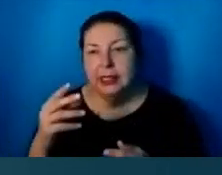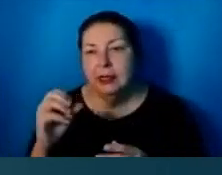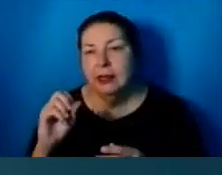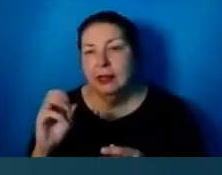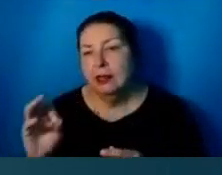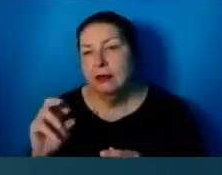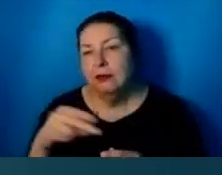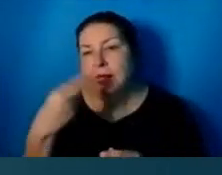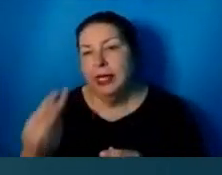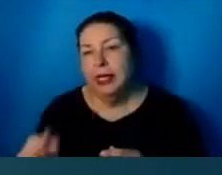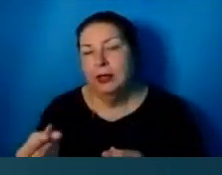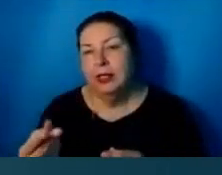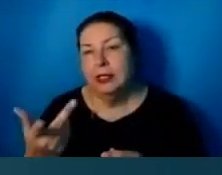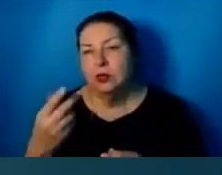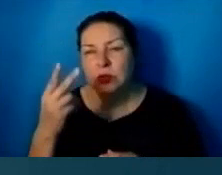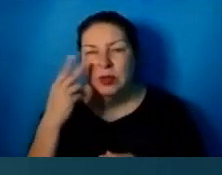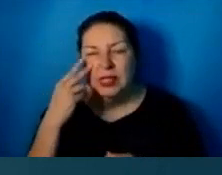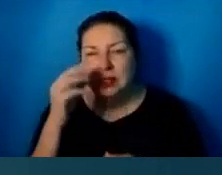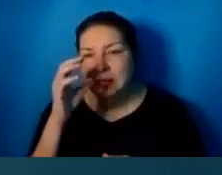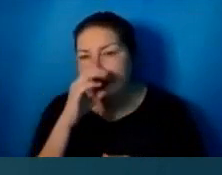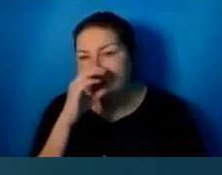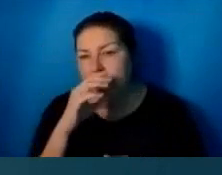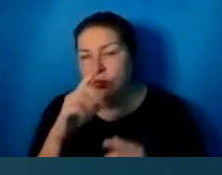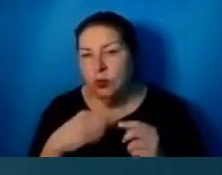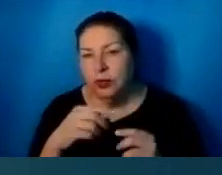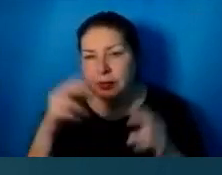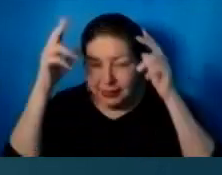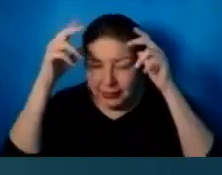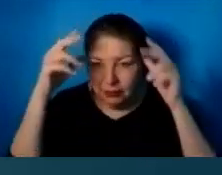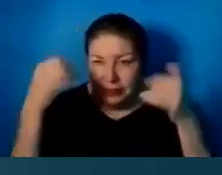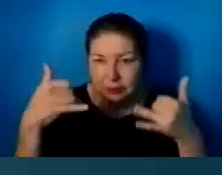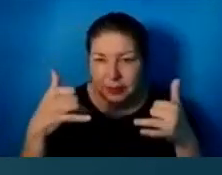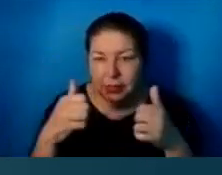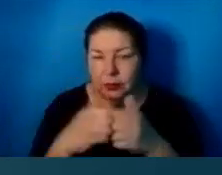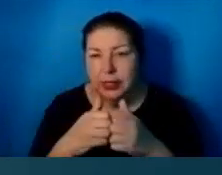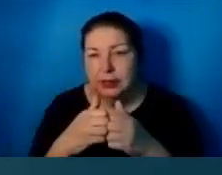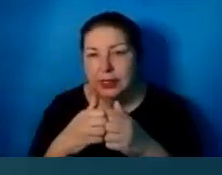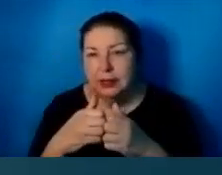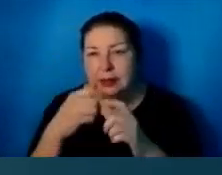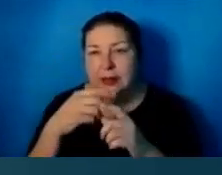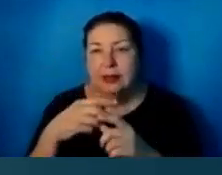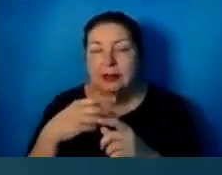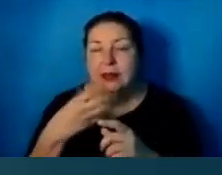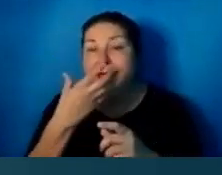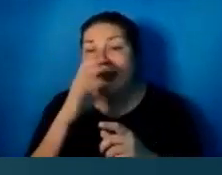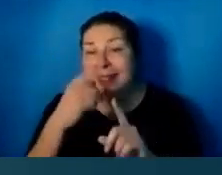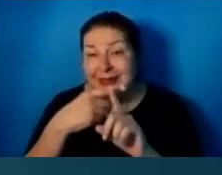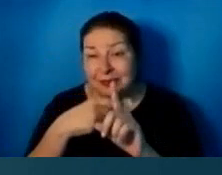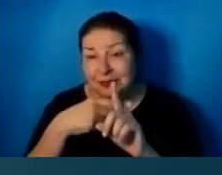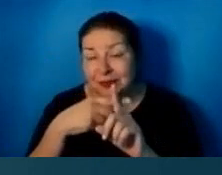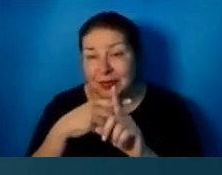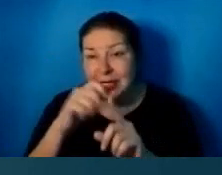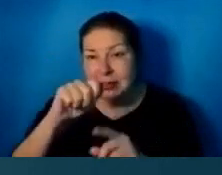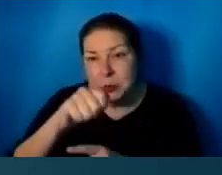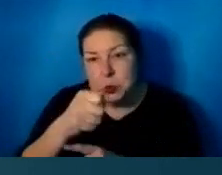you know, we have the cartoon where the devil is playing with the thermostat, know, turning up the heat. But